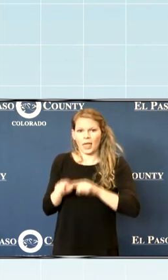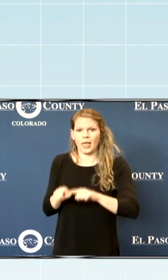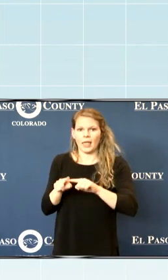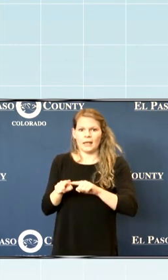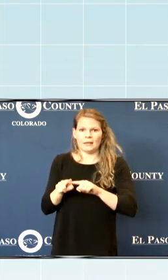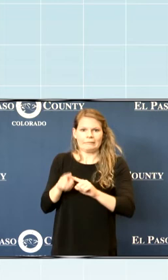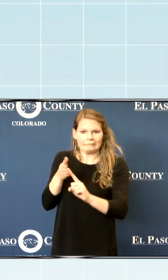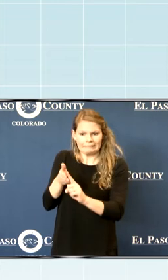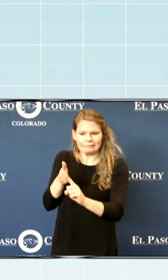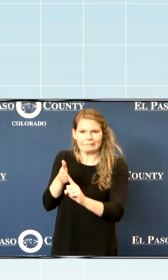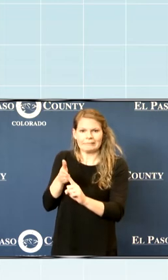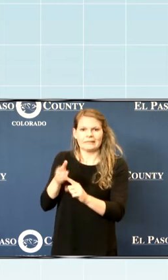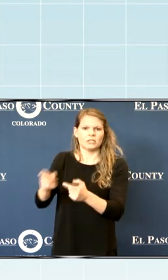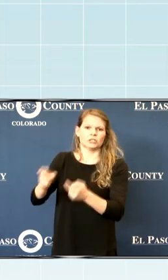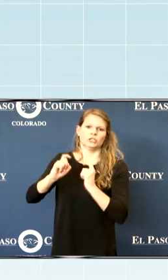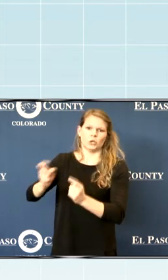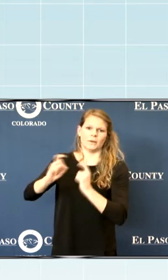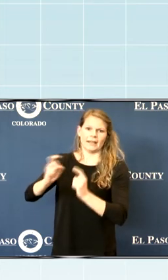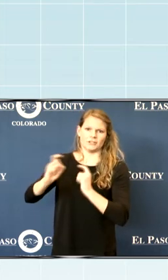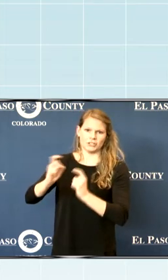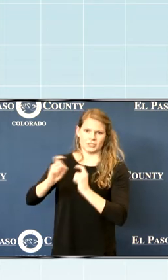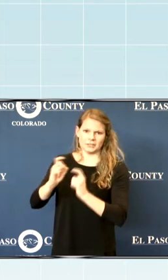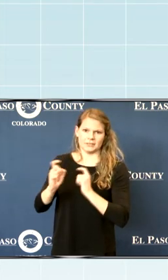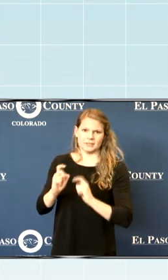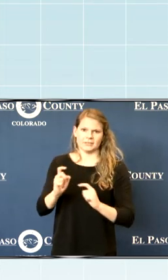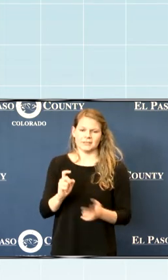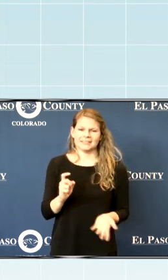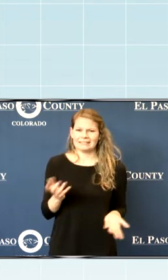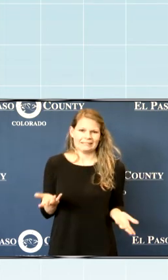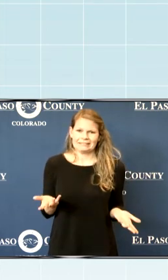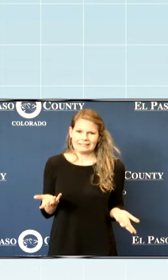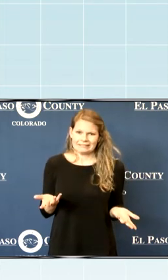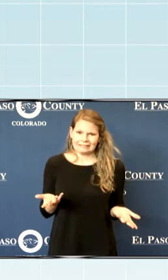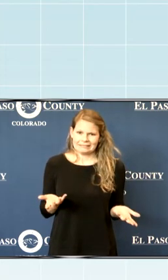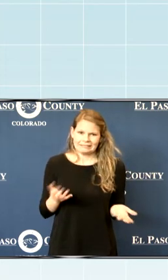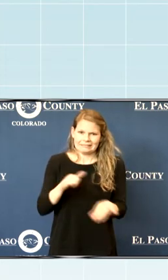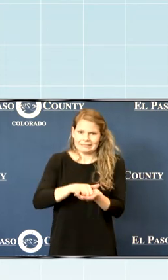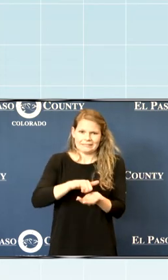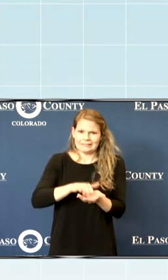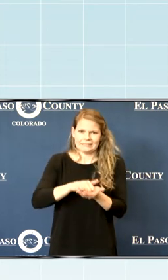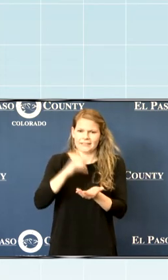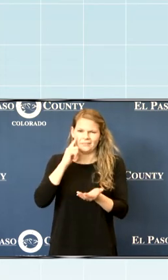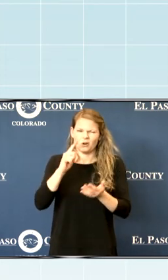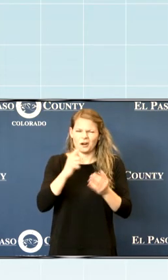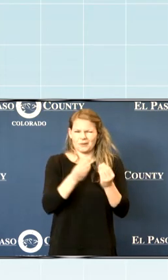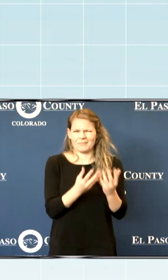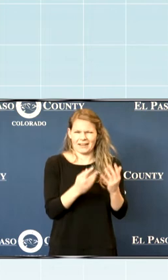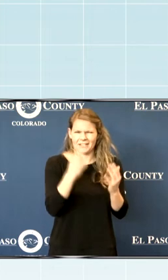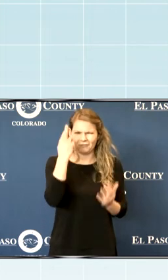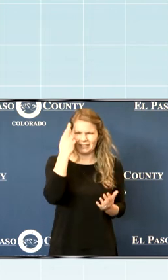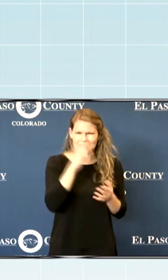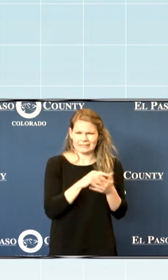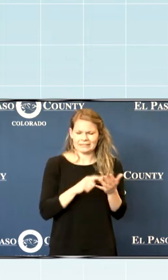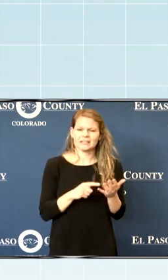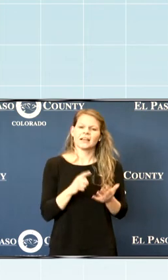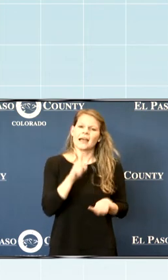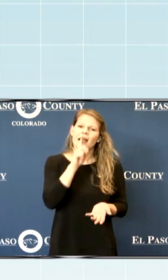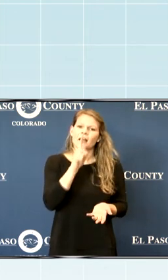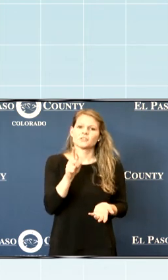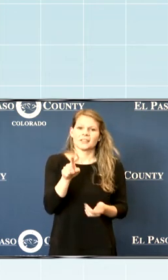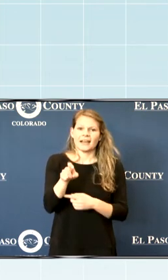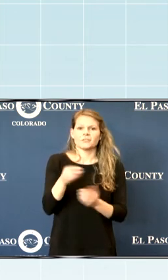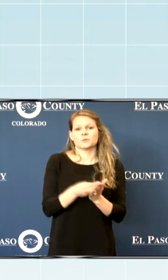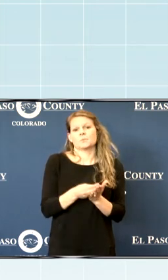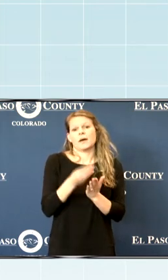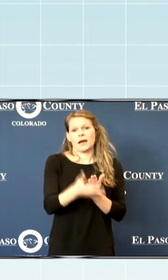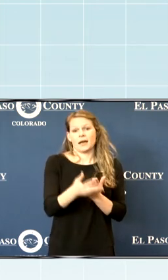exclusively on donated food, but this is just not possible now for a variety of reasons. And so we actually have to